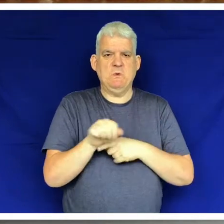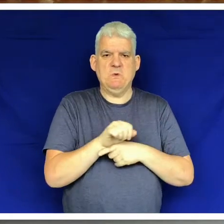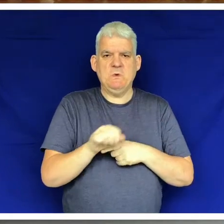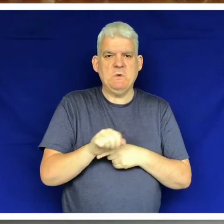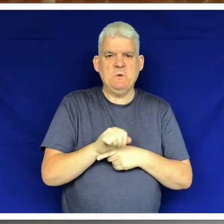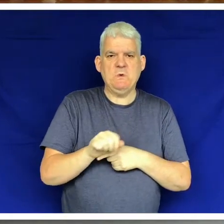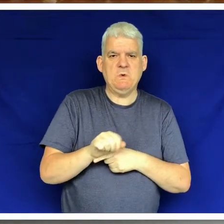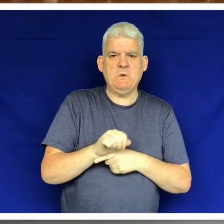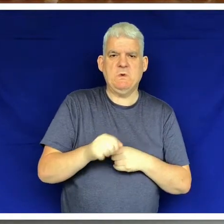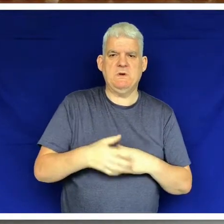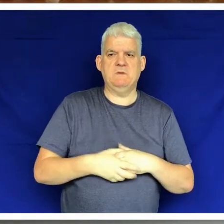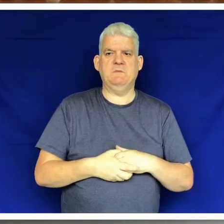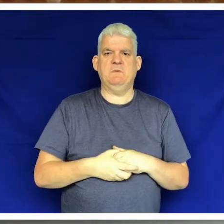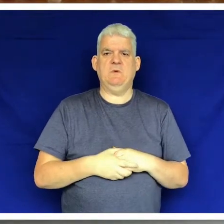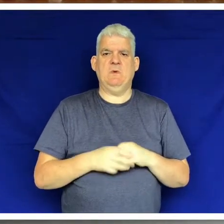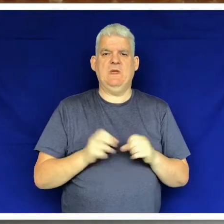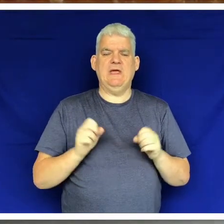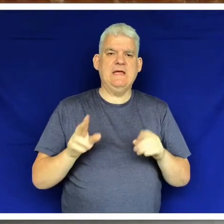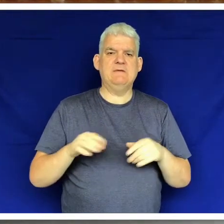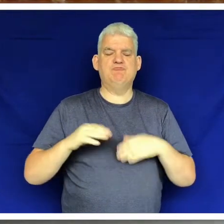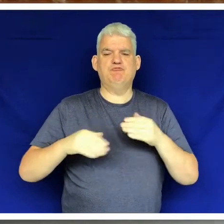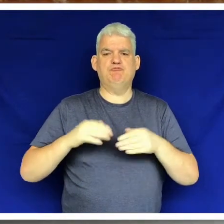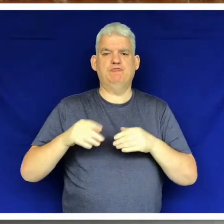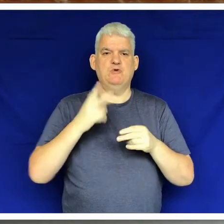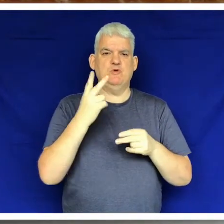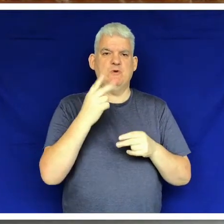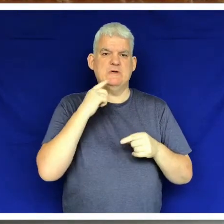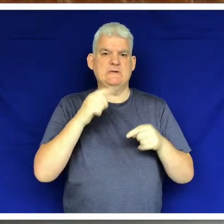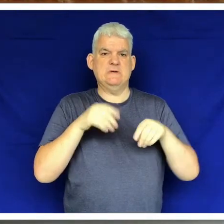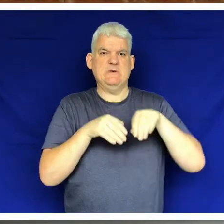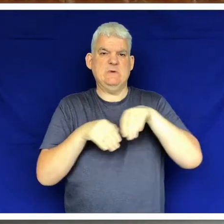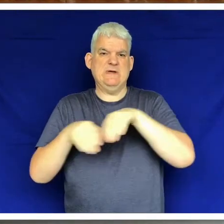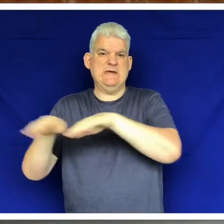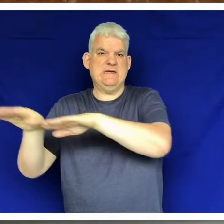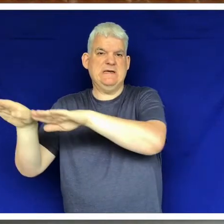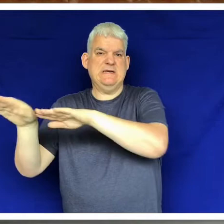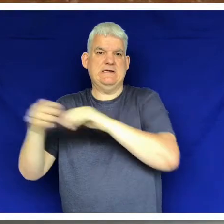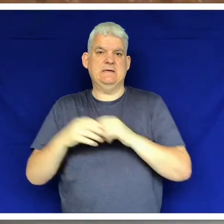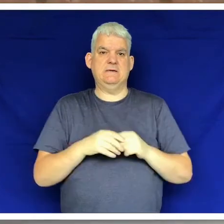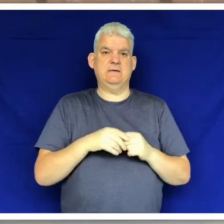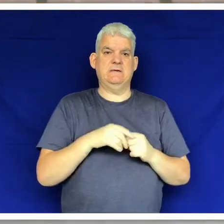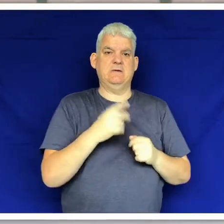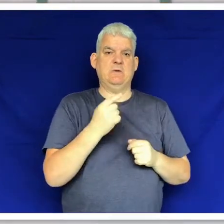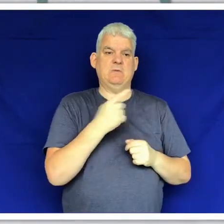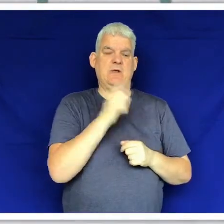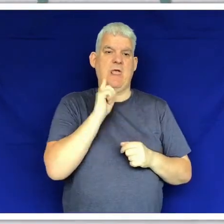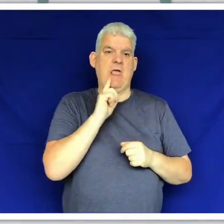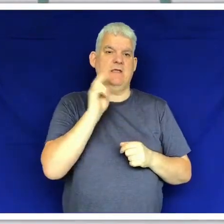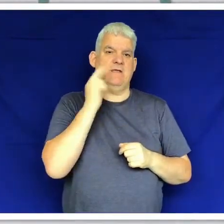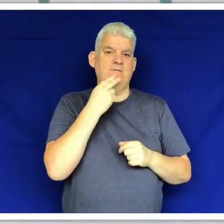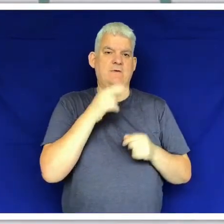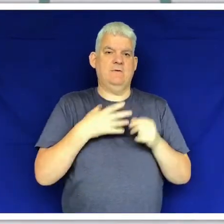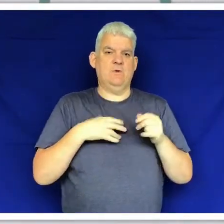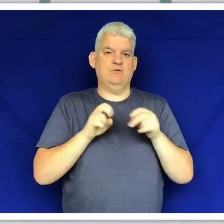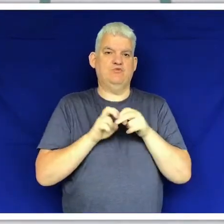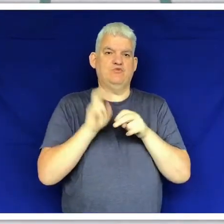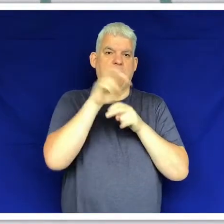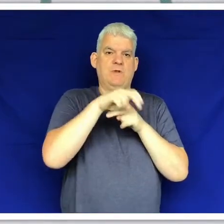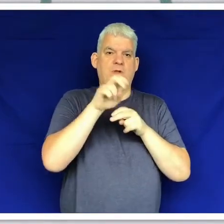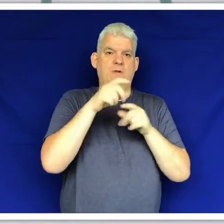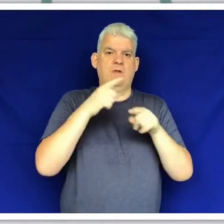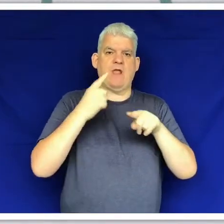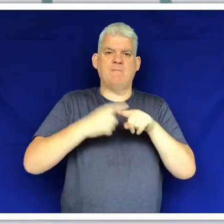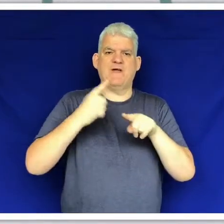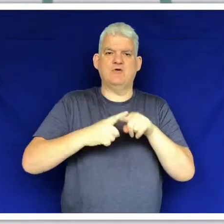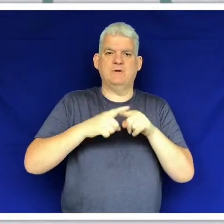couldn't do that. So we thought okay we bided our time. Later the teachers left and one of the girls climbed